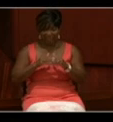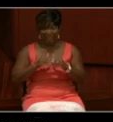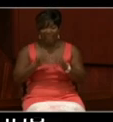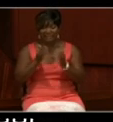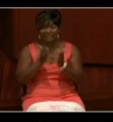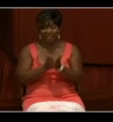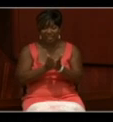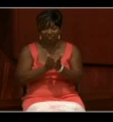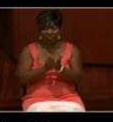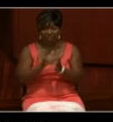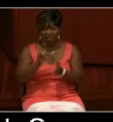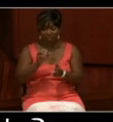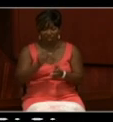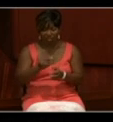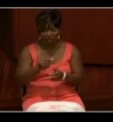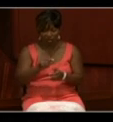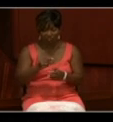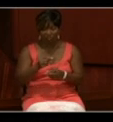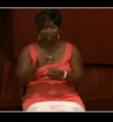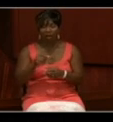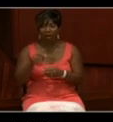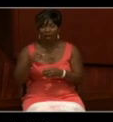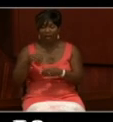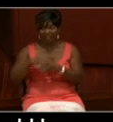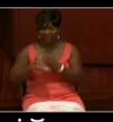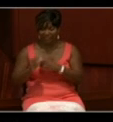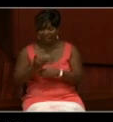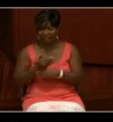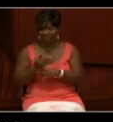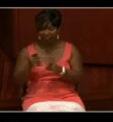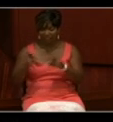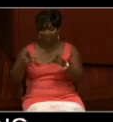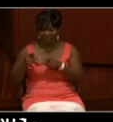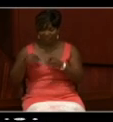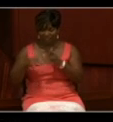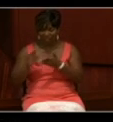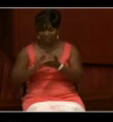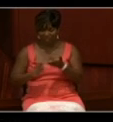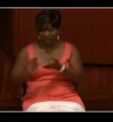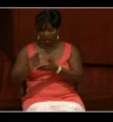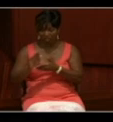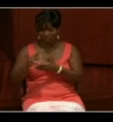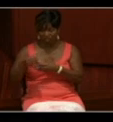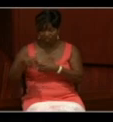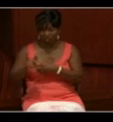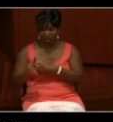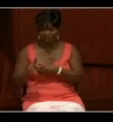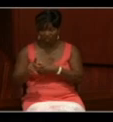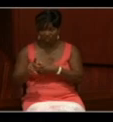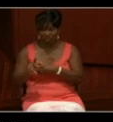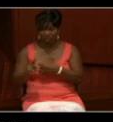1940 are located in our facility in College Park at Archives Two.